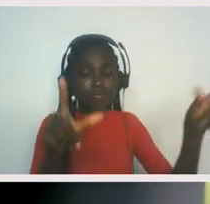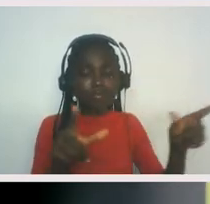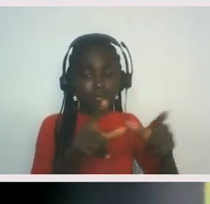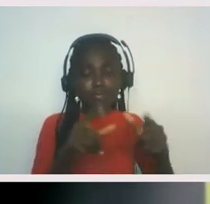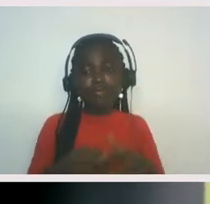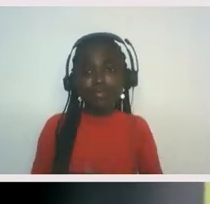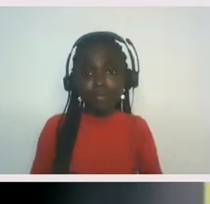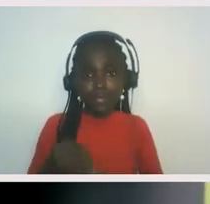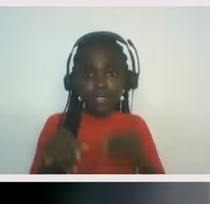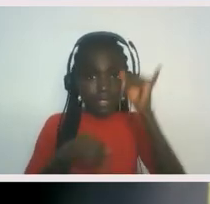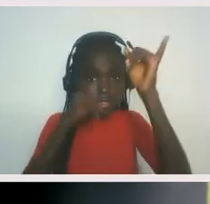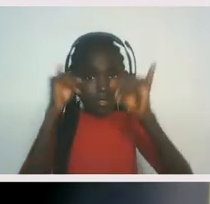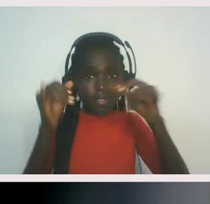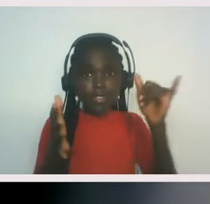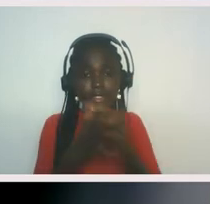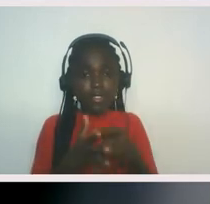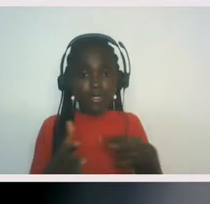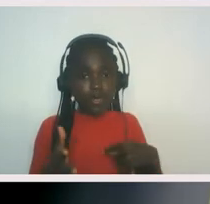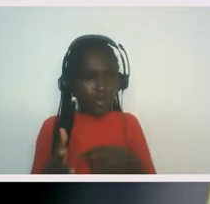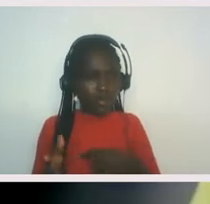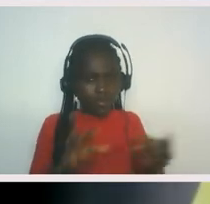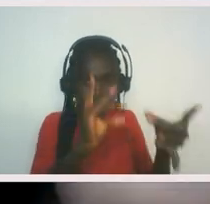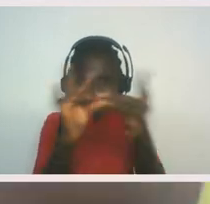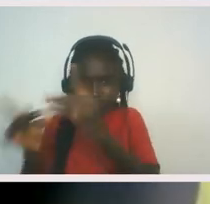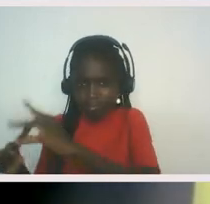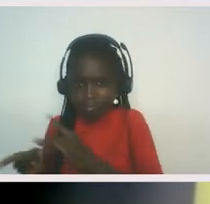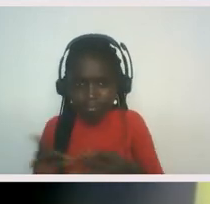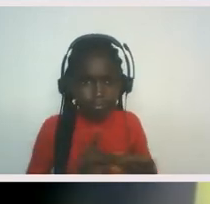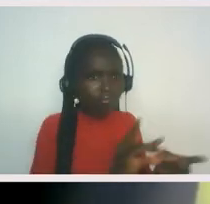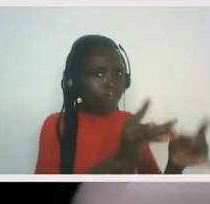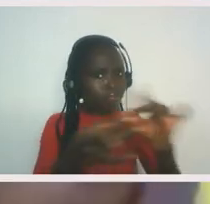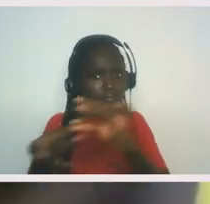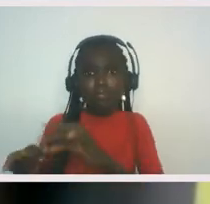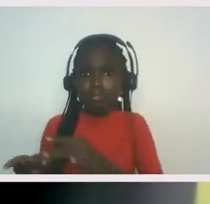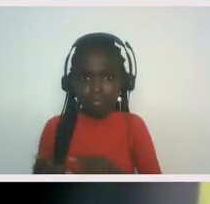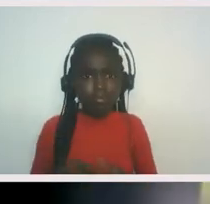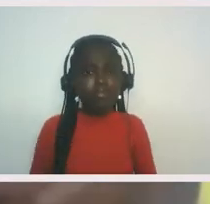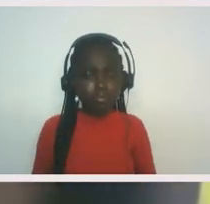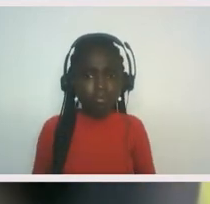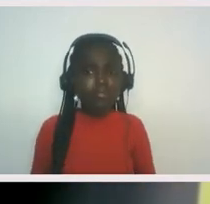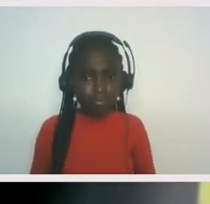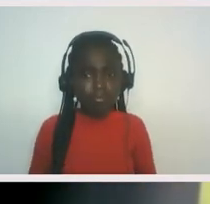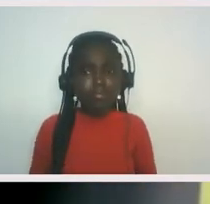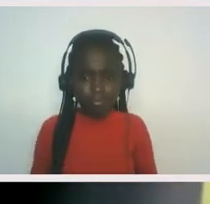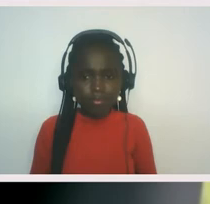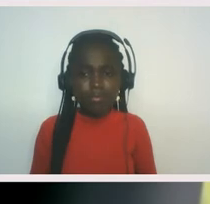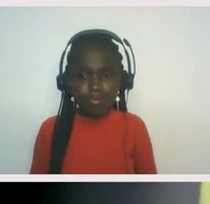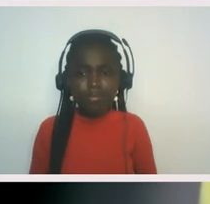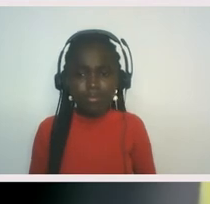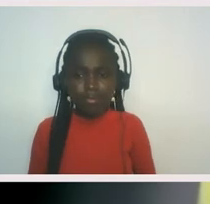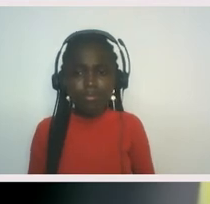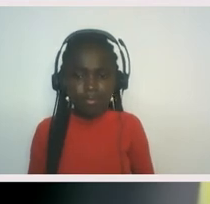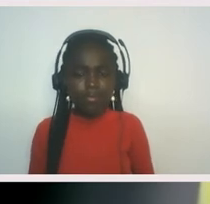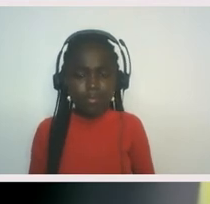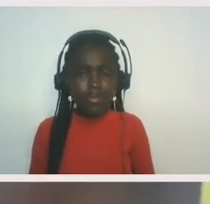interconnected as human beings is key and not just to each other as a philosophy, that Ubuntu philosophy.